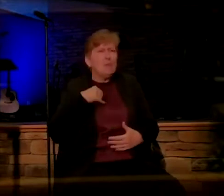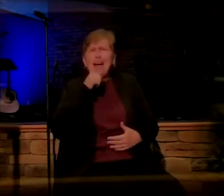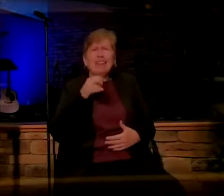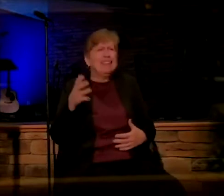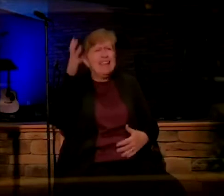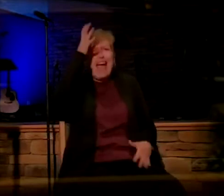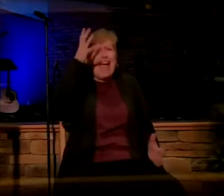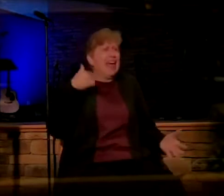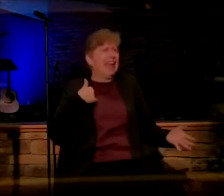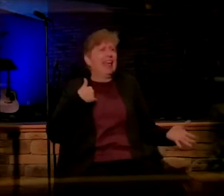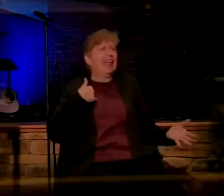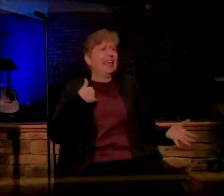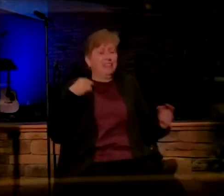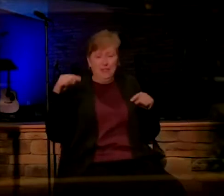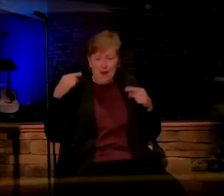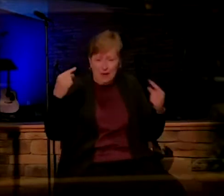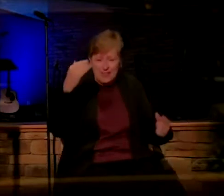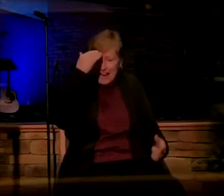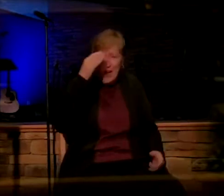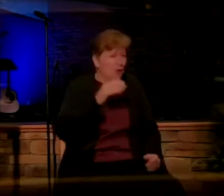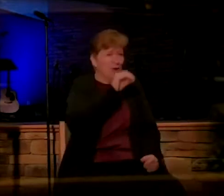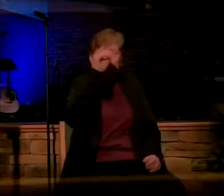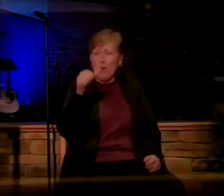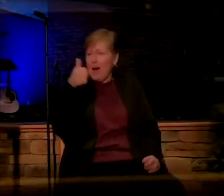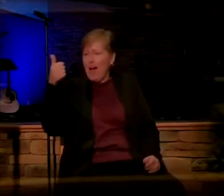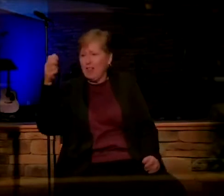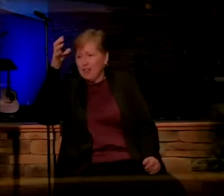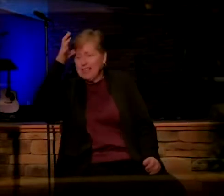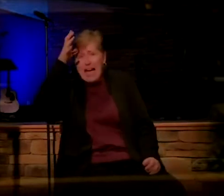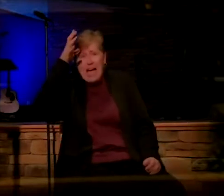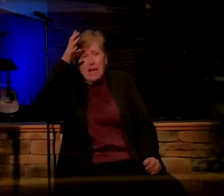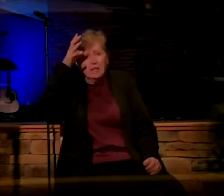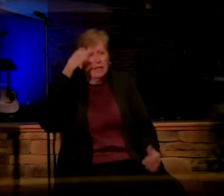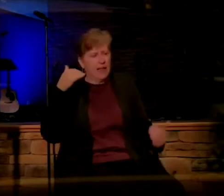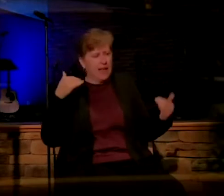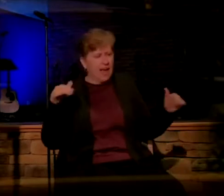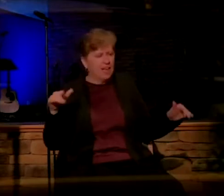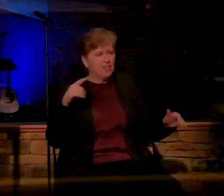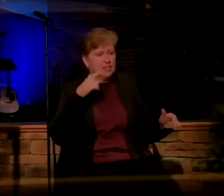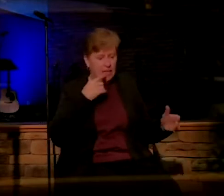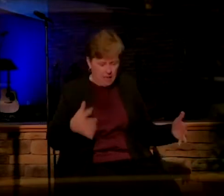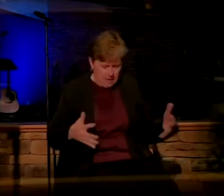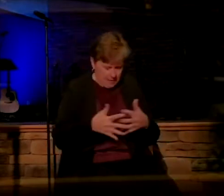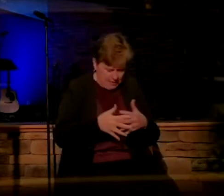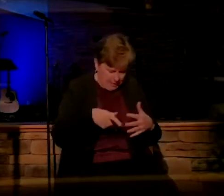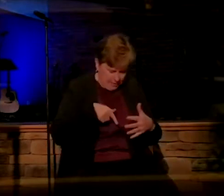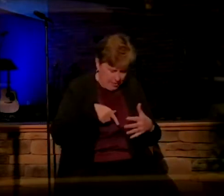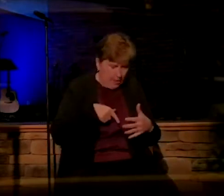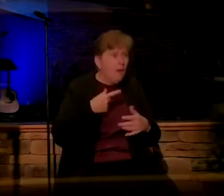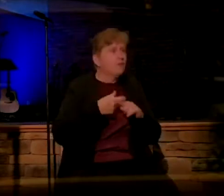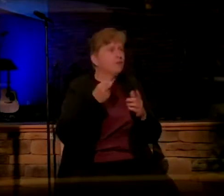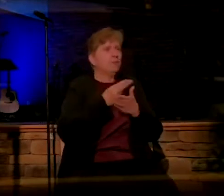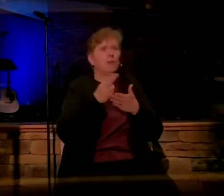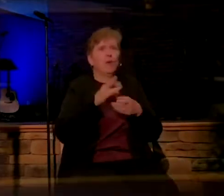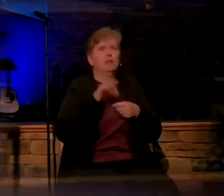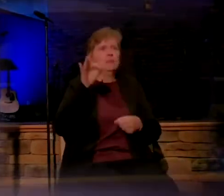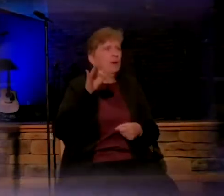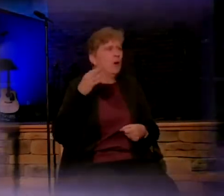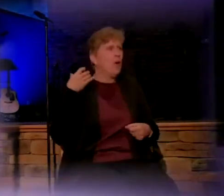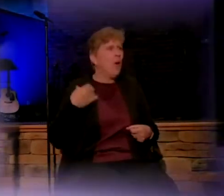As far as I know, there is no other dad. The angel said that what was conceived in her is from the Holy Spirit.